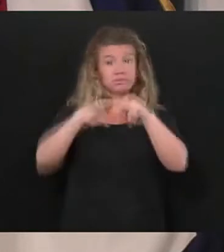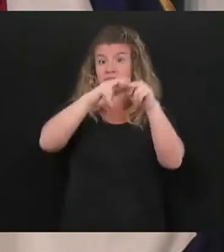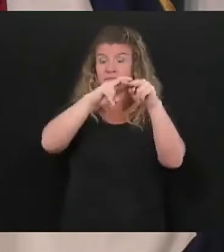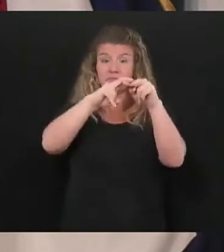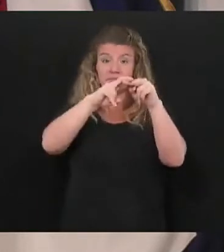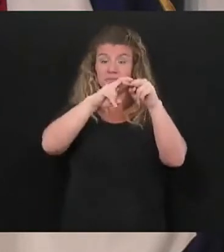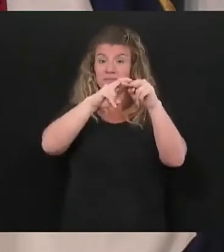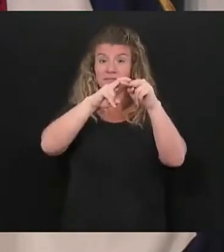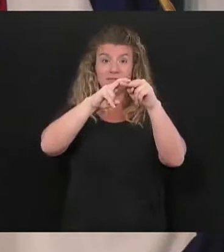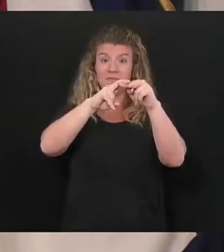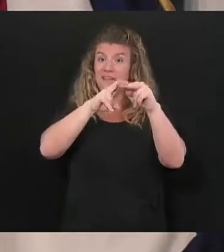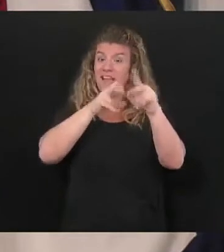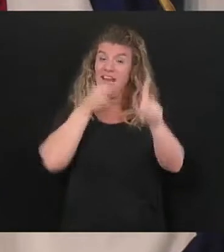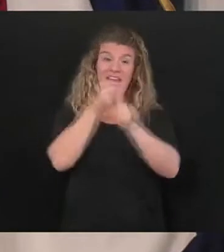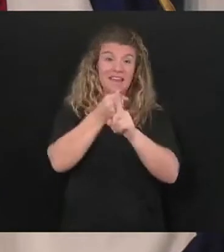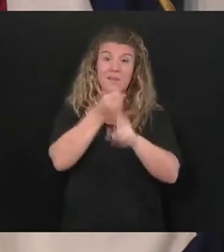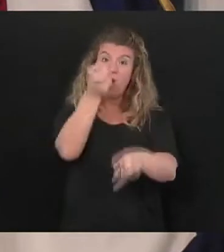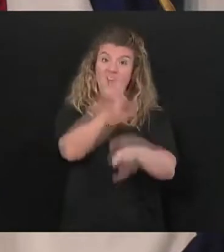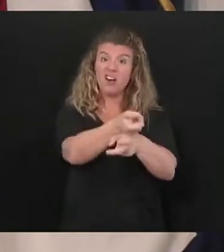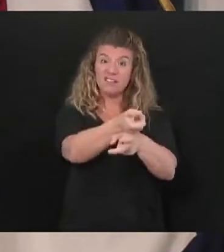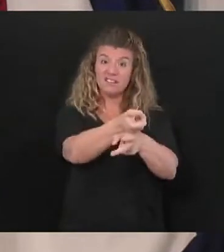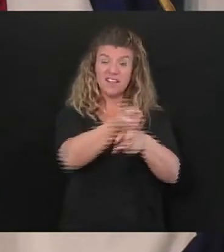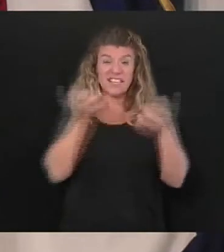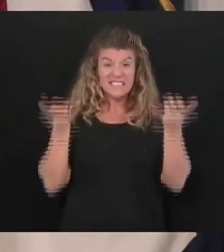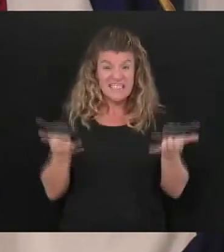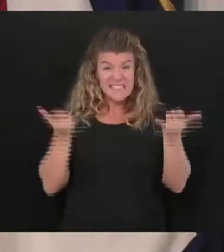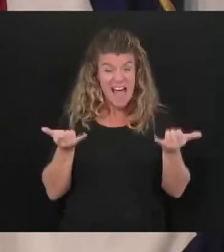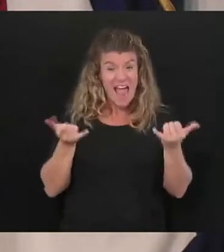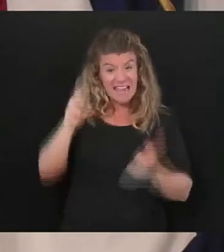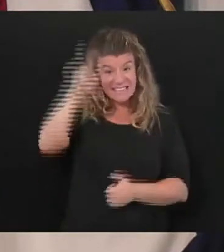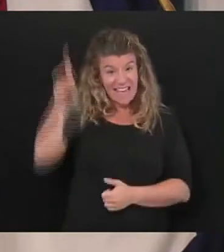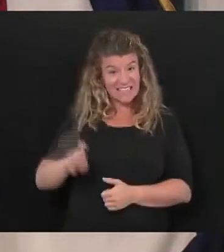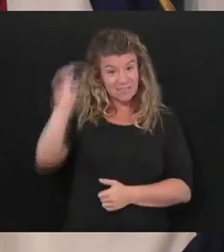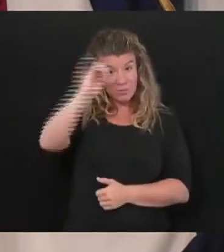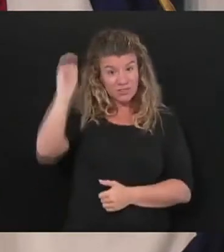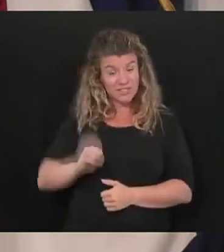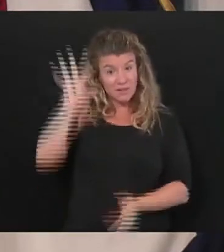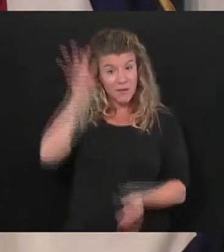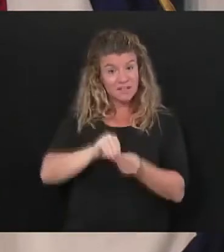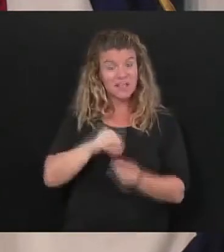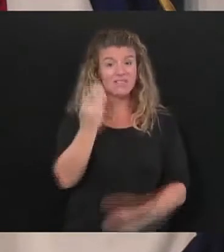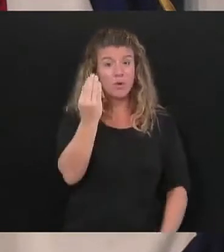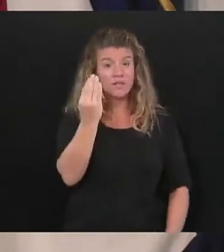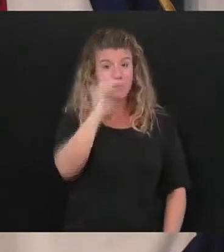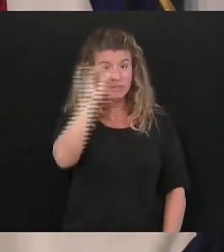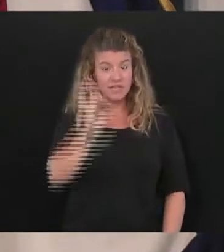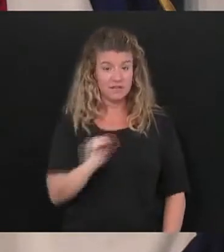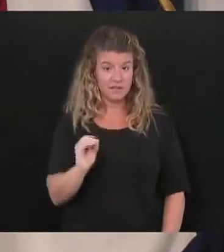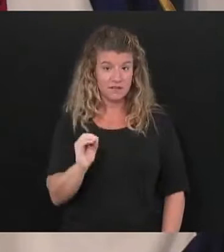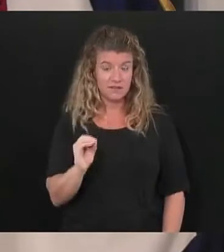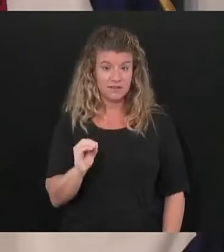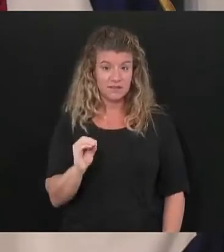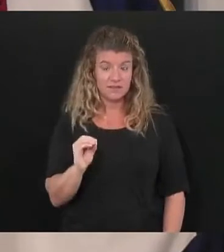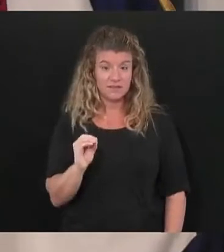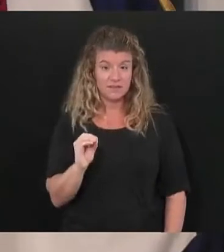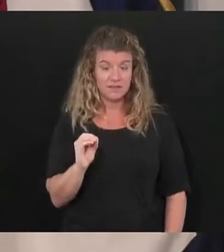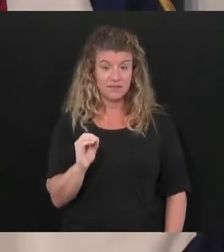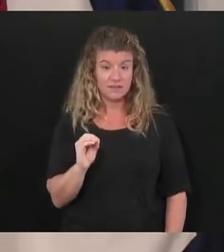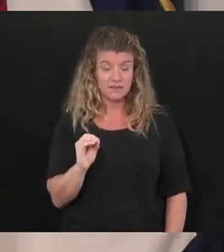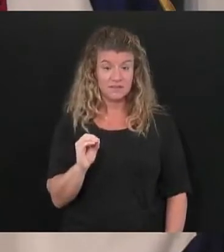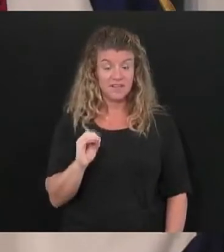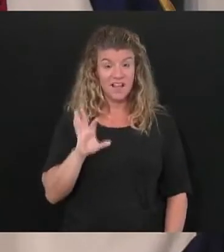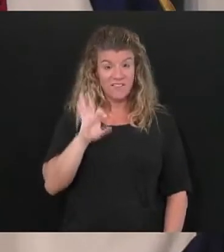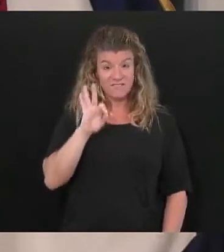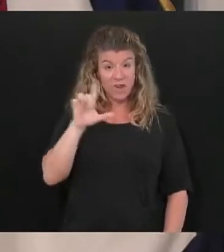bid them and today their percent of positive level is 14 percent in the state of